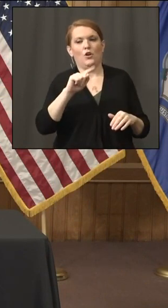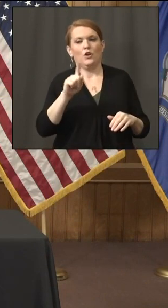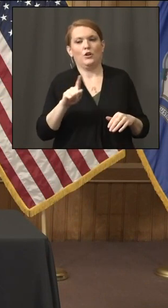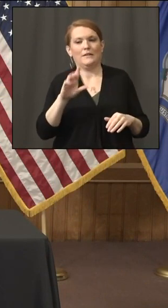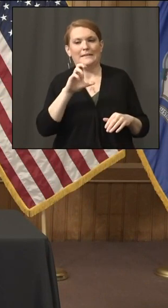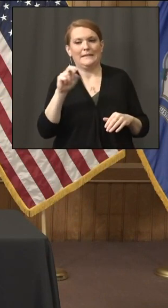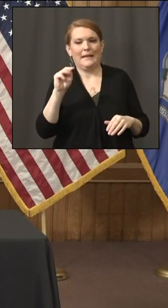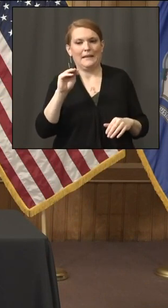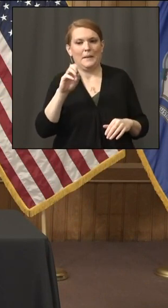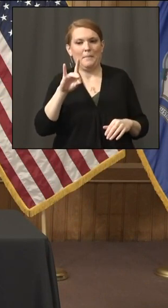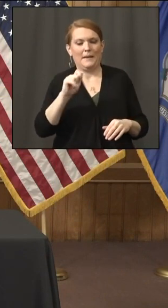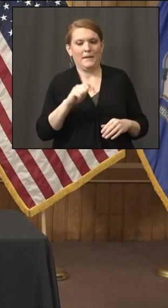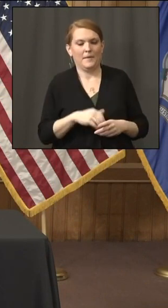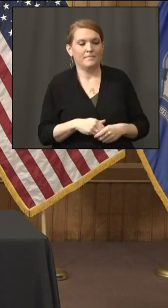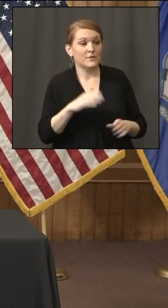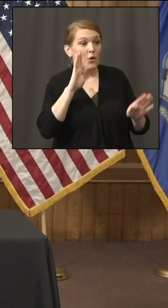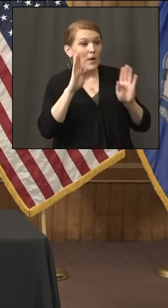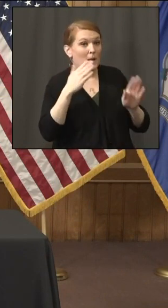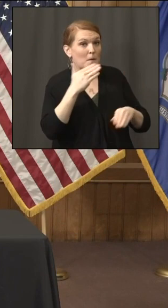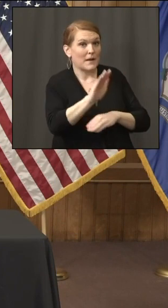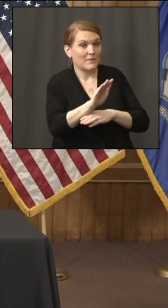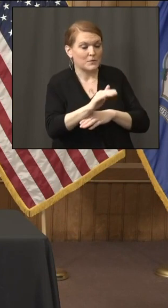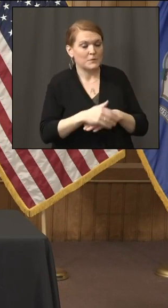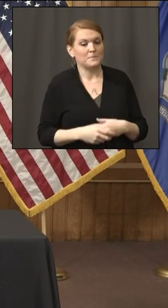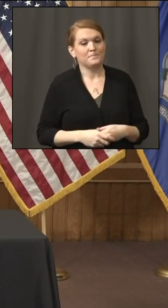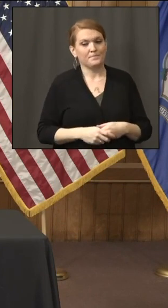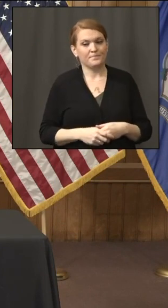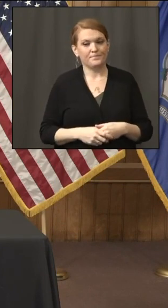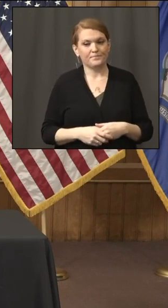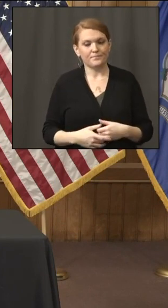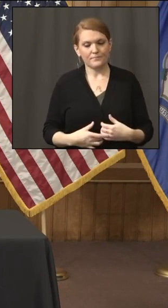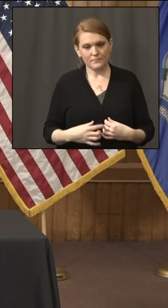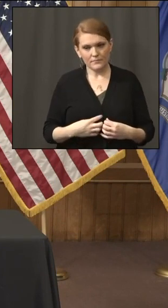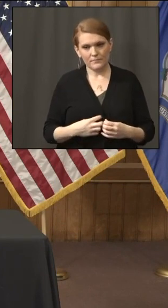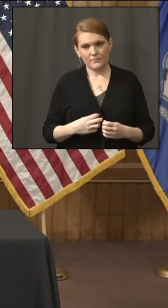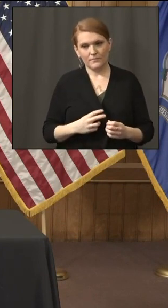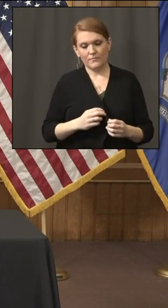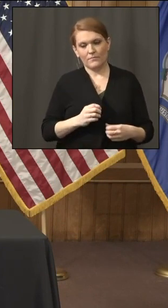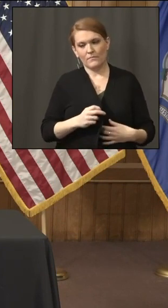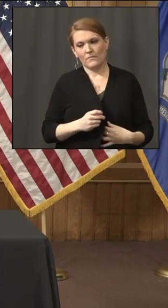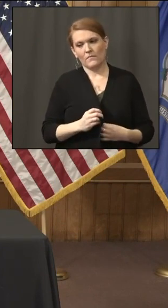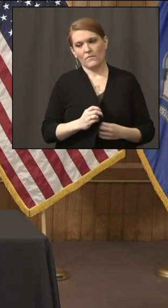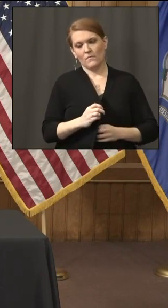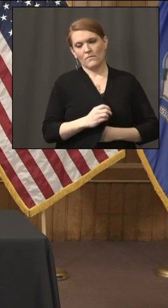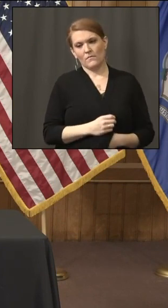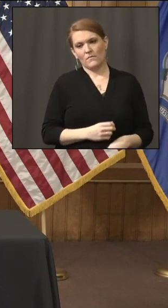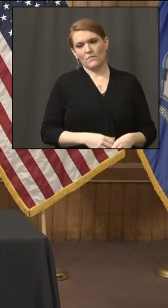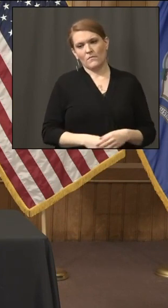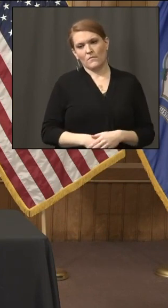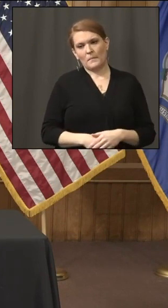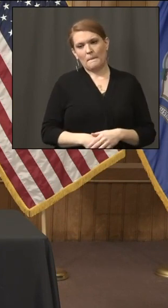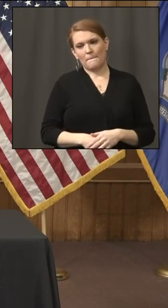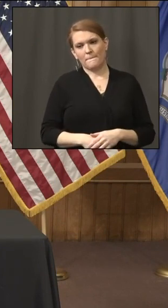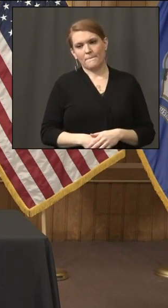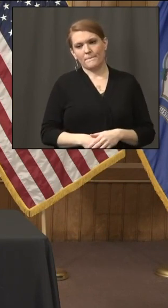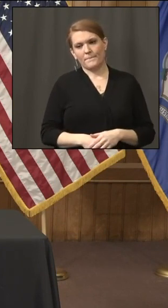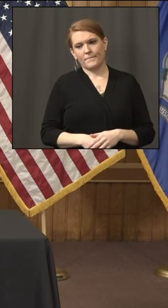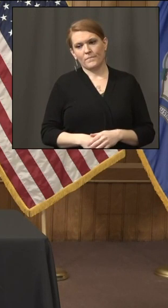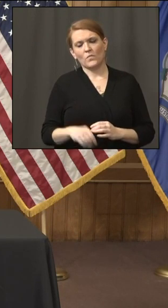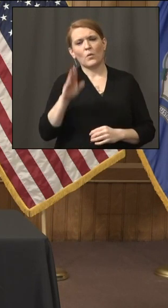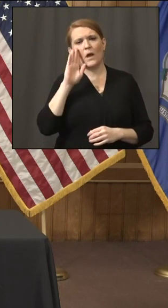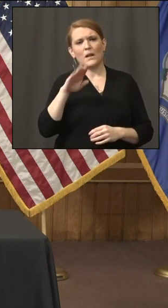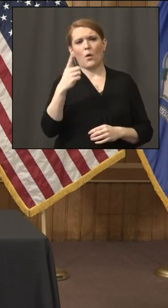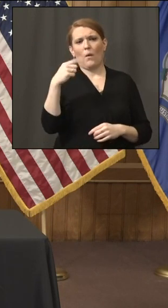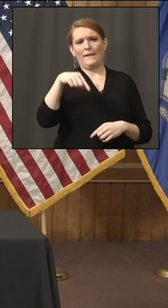Hey, good afternoon, Governor. So just to start, it was mentioned at a previous press conference that assisted living